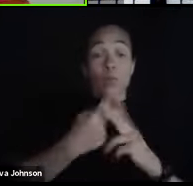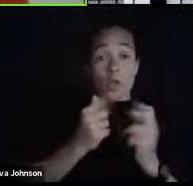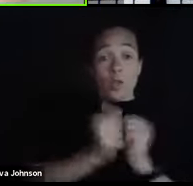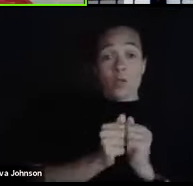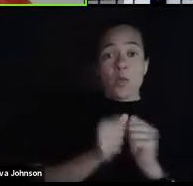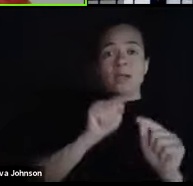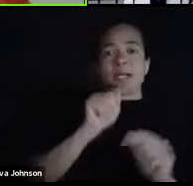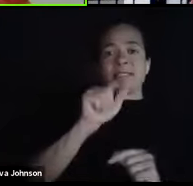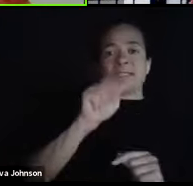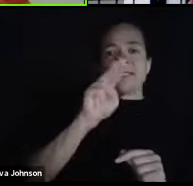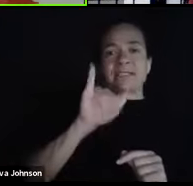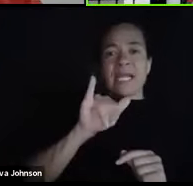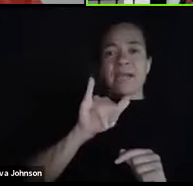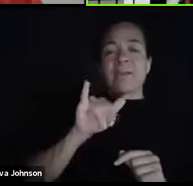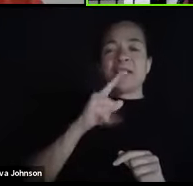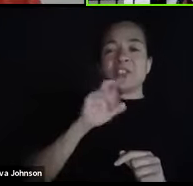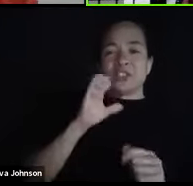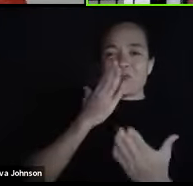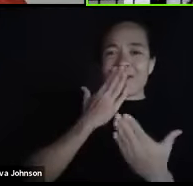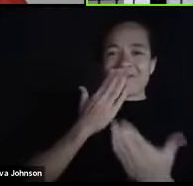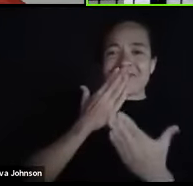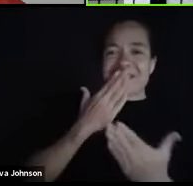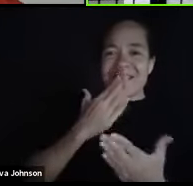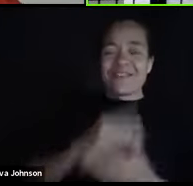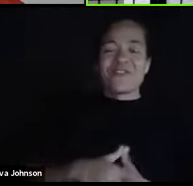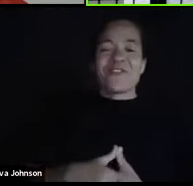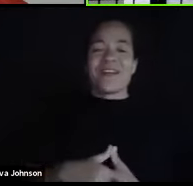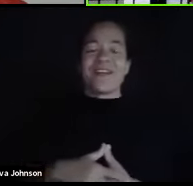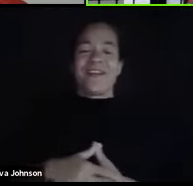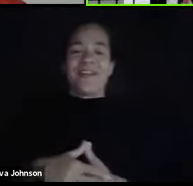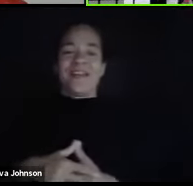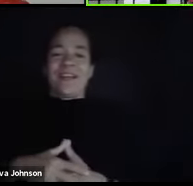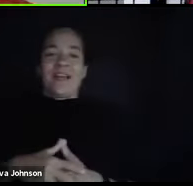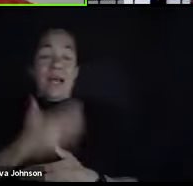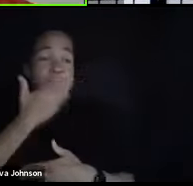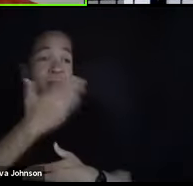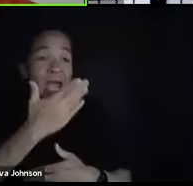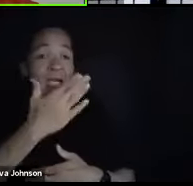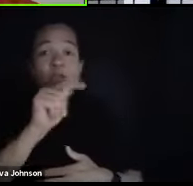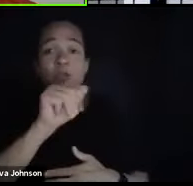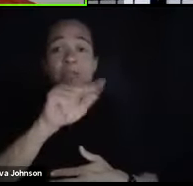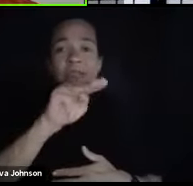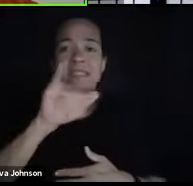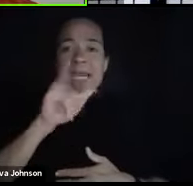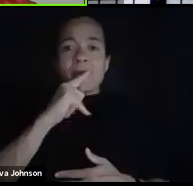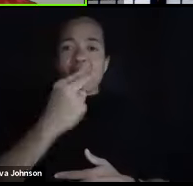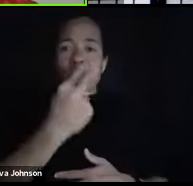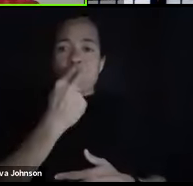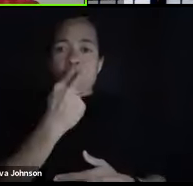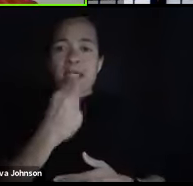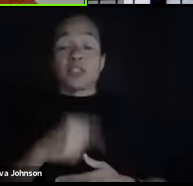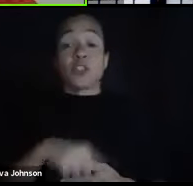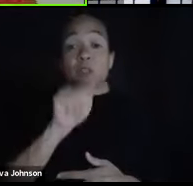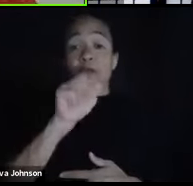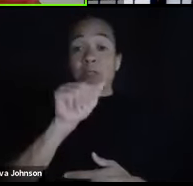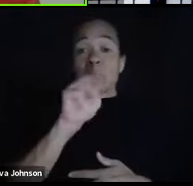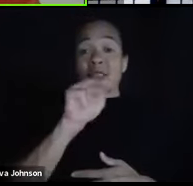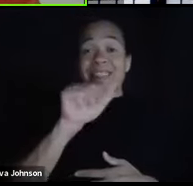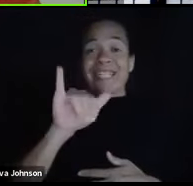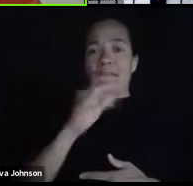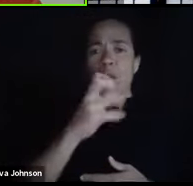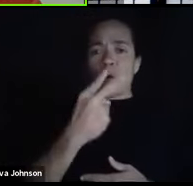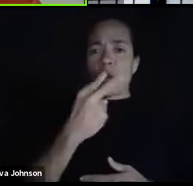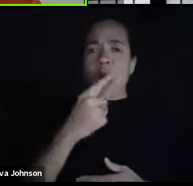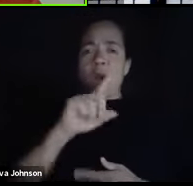from Tammy. First off, she wants to say thank you. Tammy. Thank you, Tammy, for joining us tonight. So she wants to know, she says, when I was a